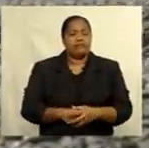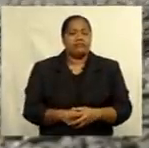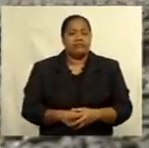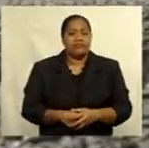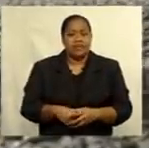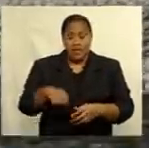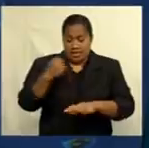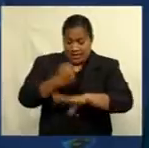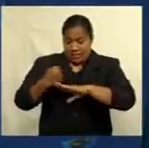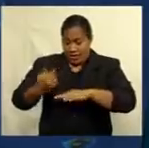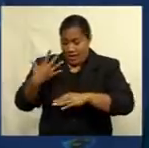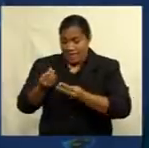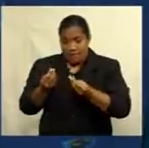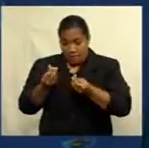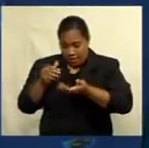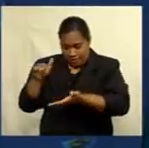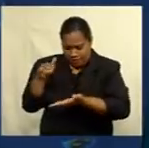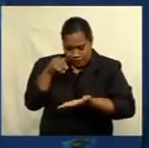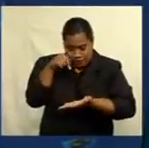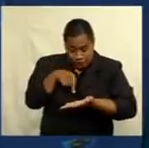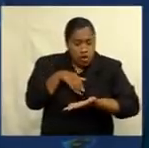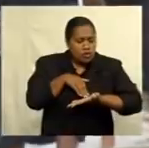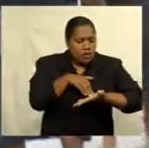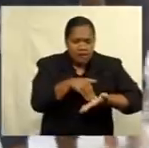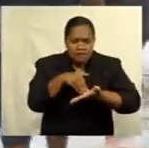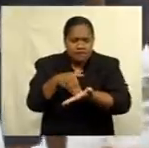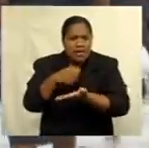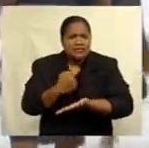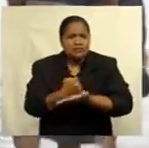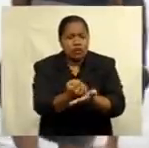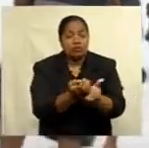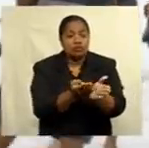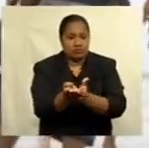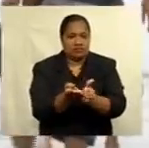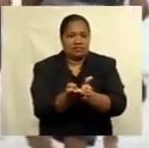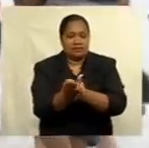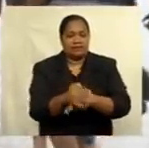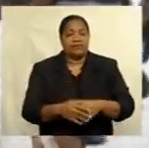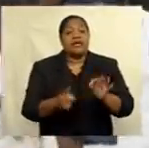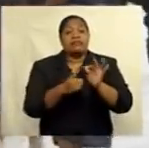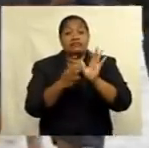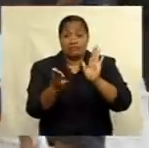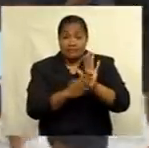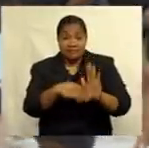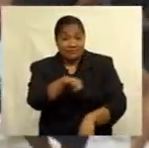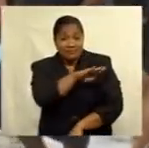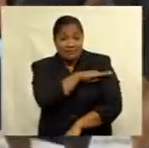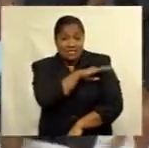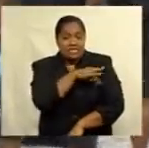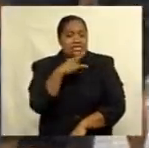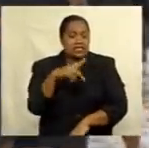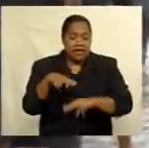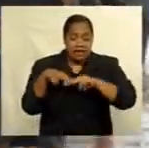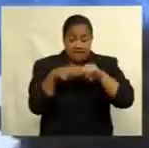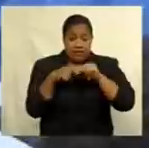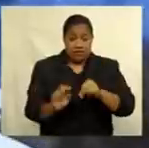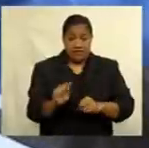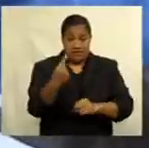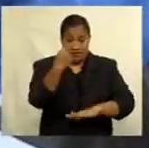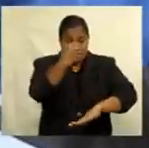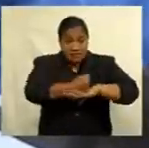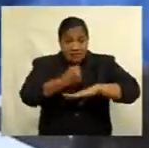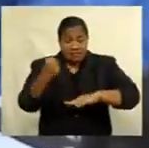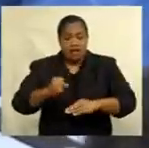to help support businesses to continue with their services. Prime Minister Mbaini Morama says the Fiji First government continues